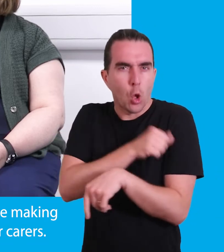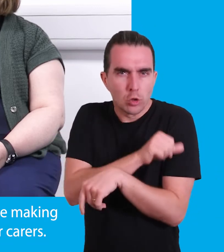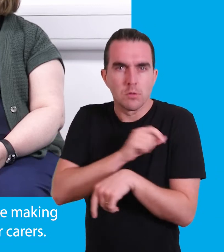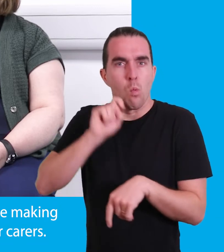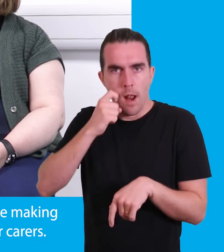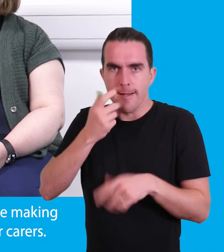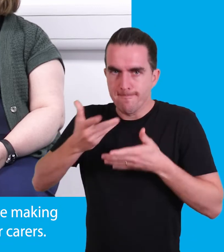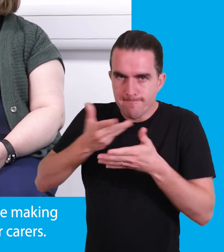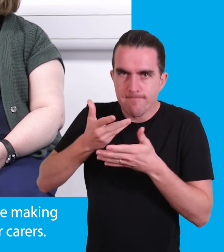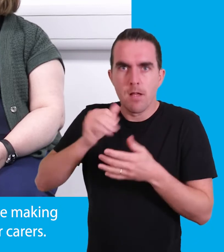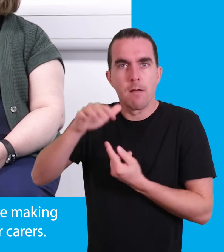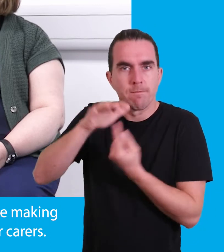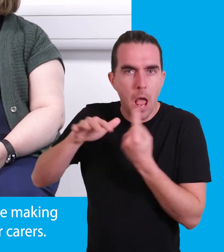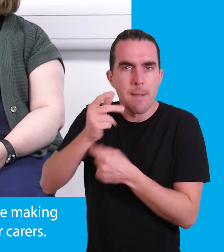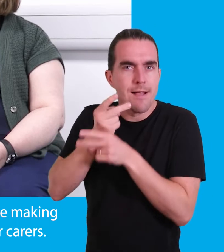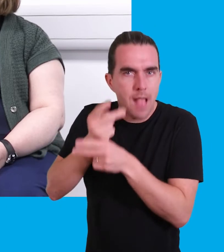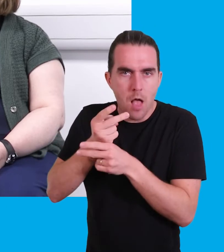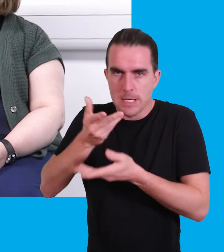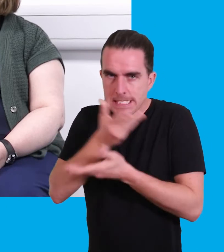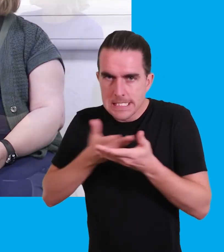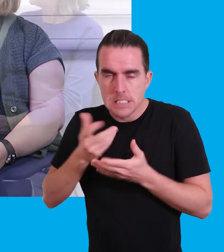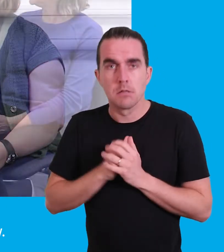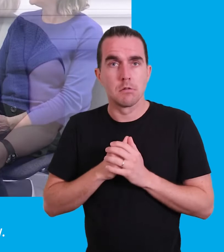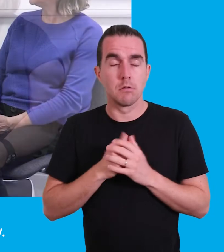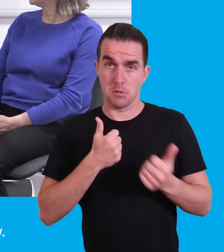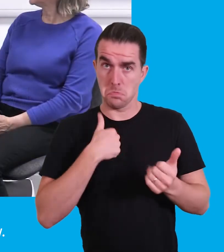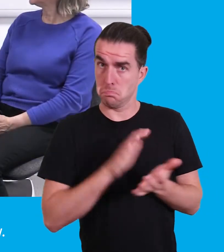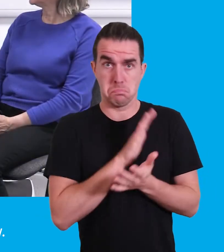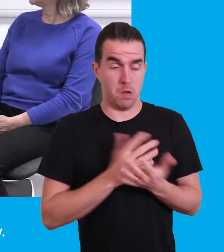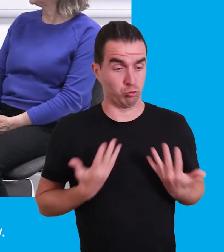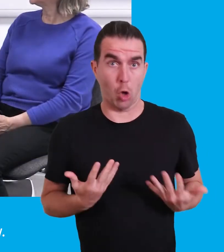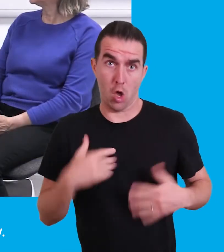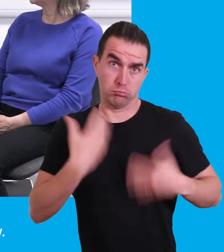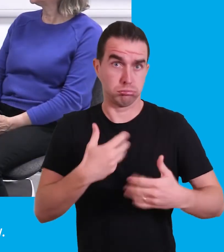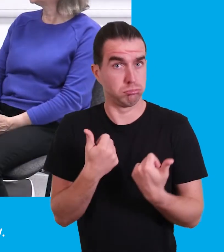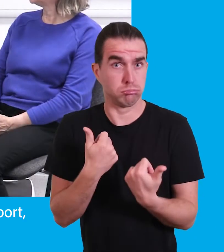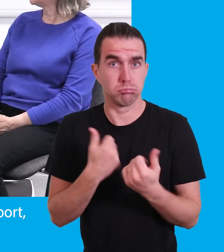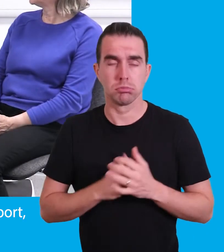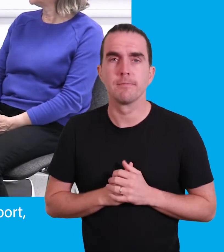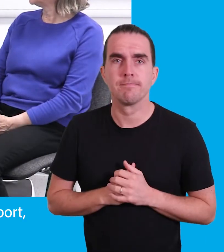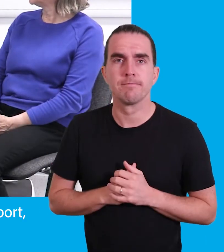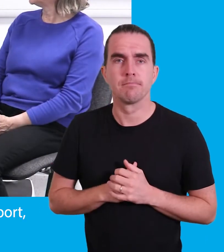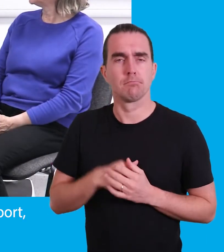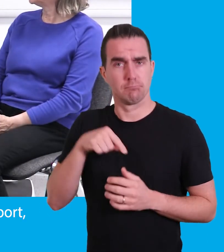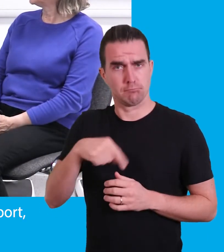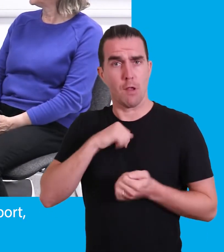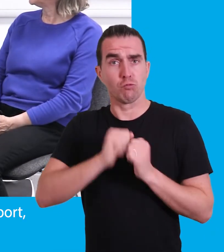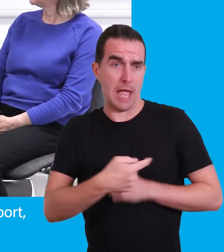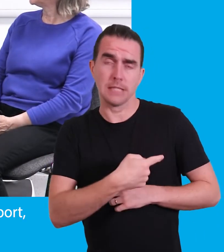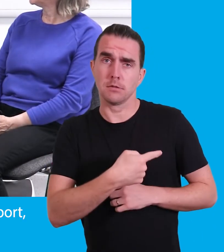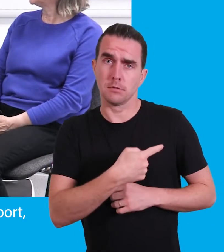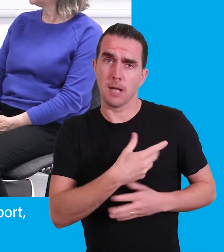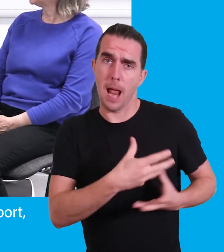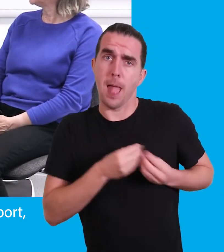be making with her, her family and her carers. It's okay to do it now. This is my friend's support.